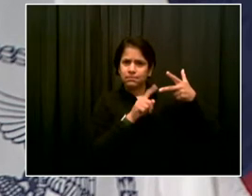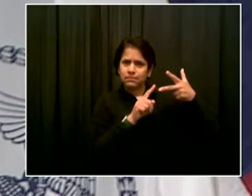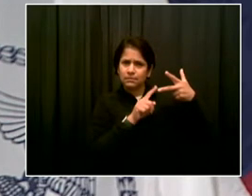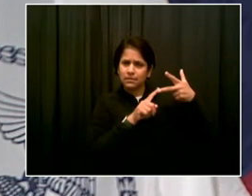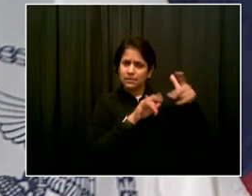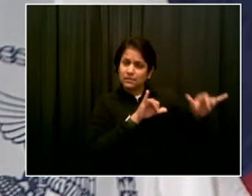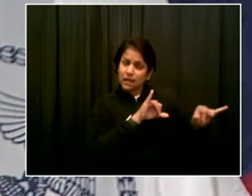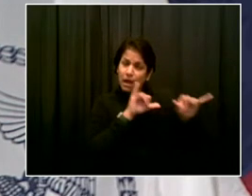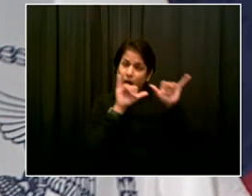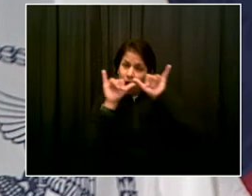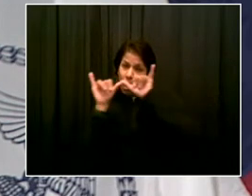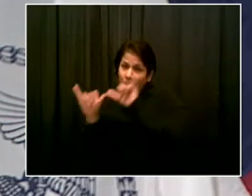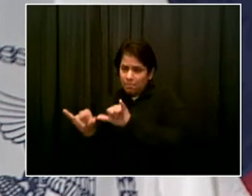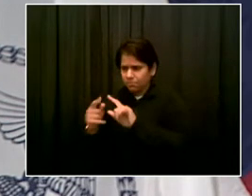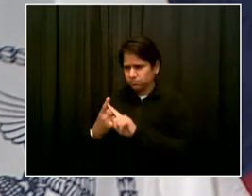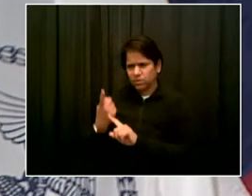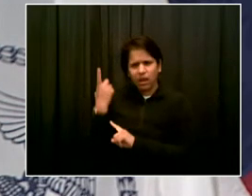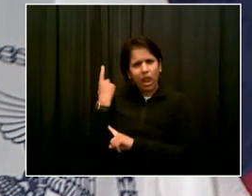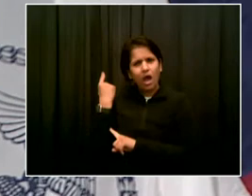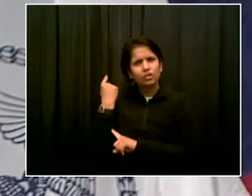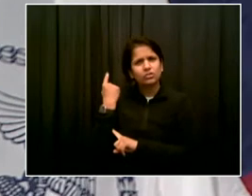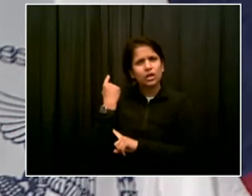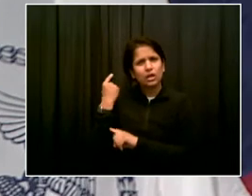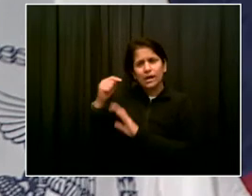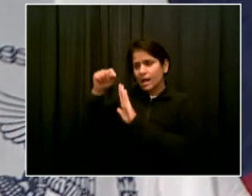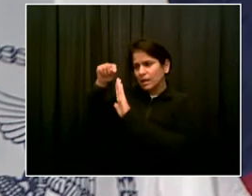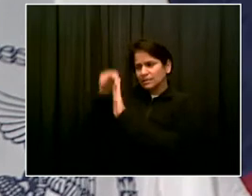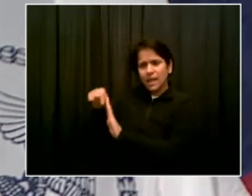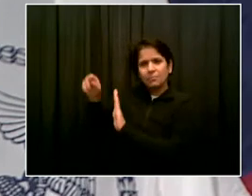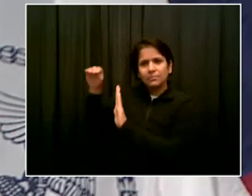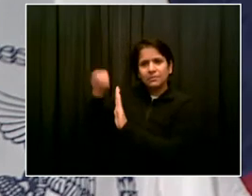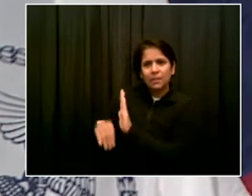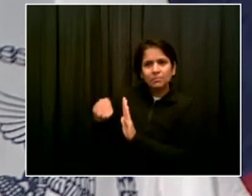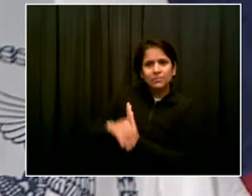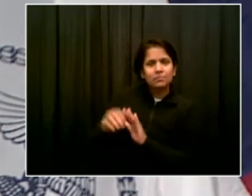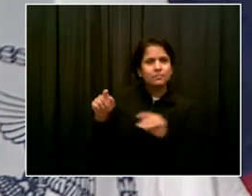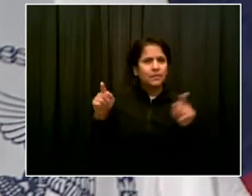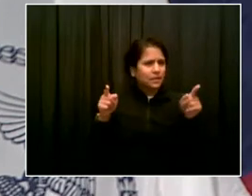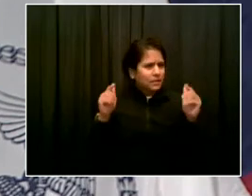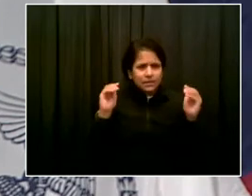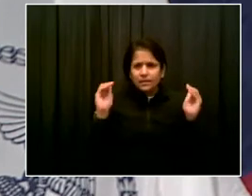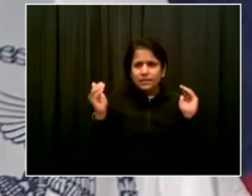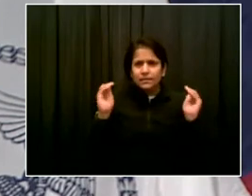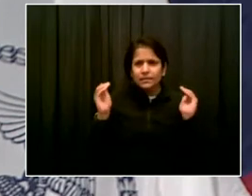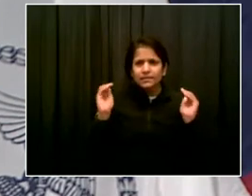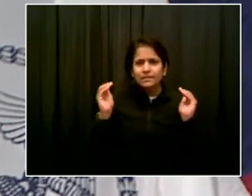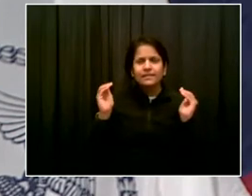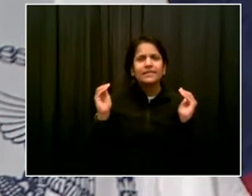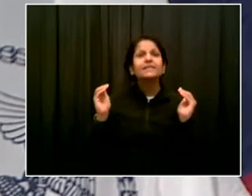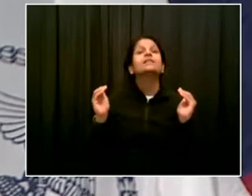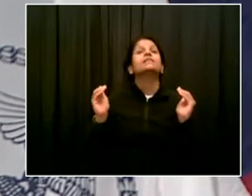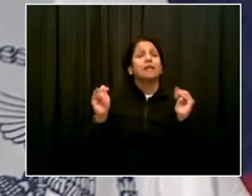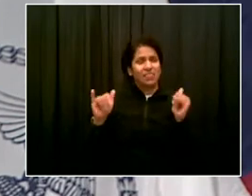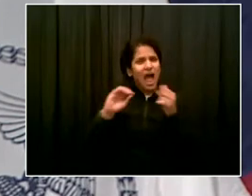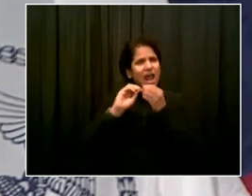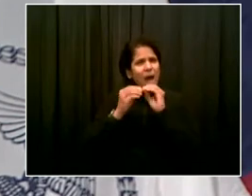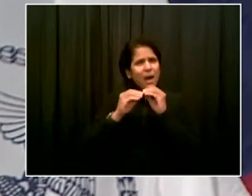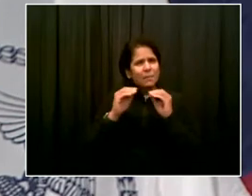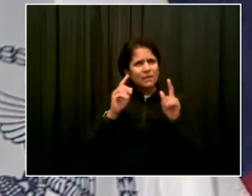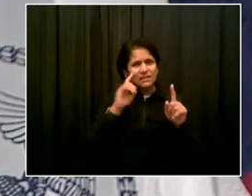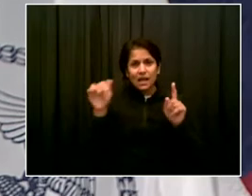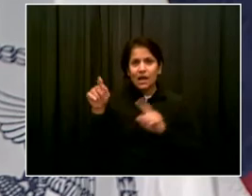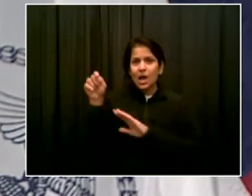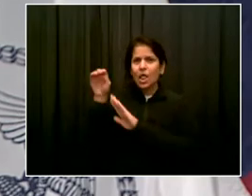where we had a very steep downward slope. And we achieved numbers like this. And then all of a sudden,